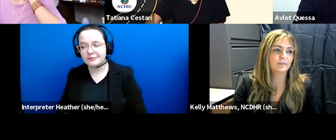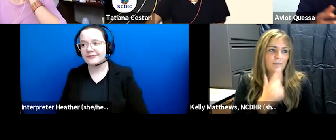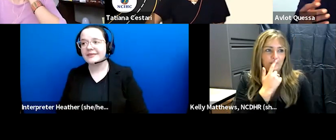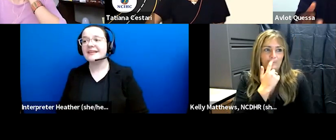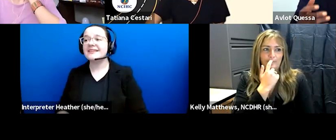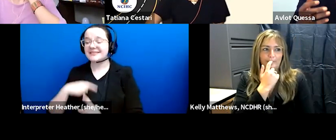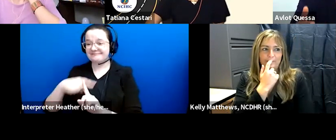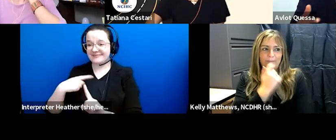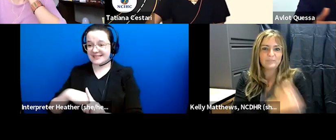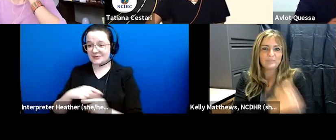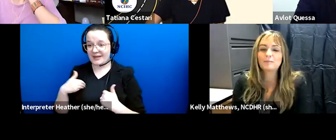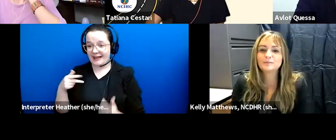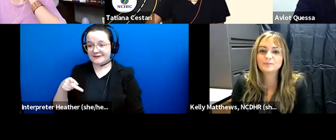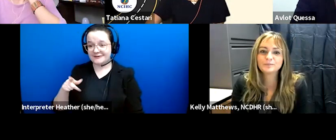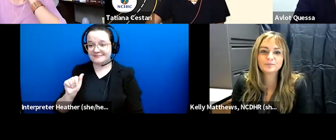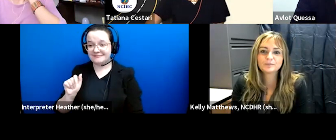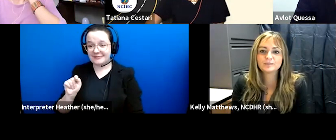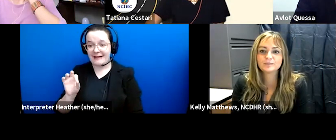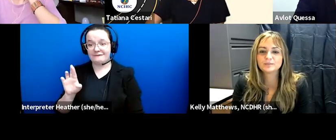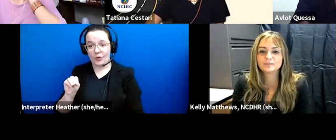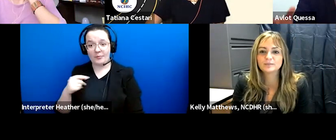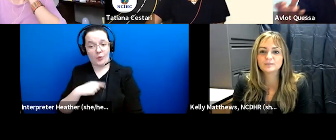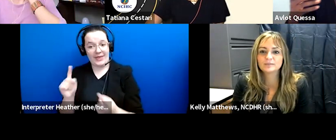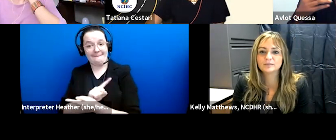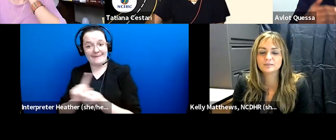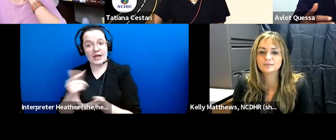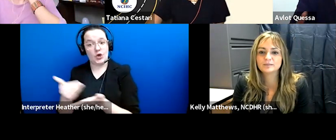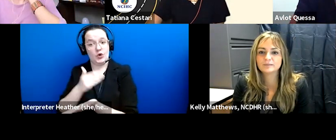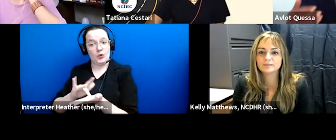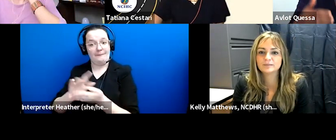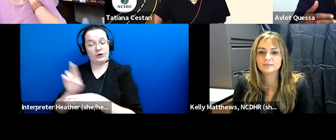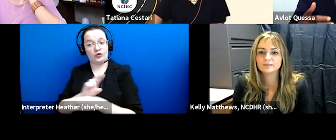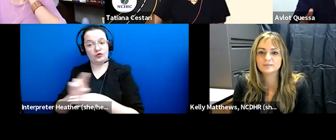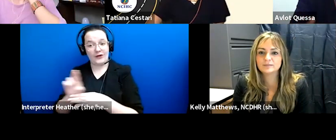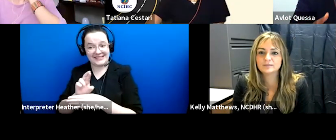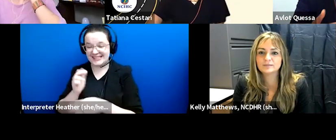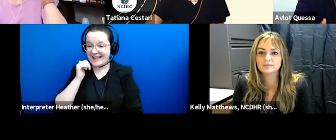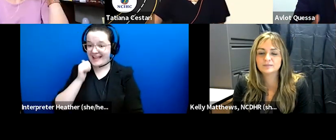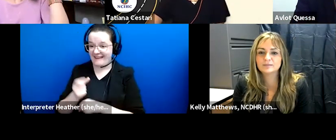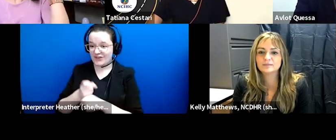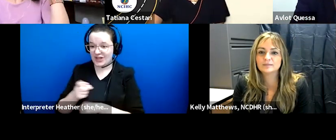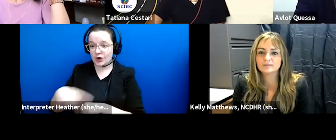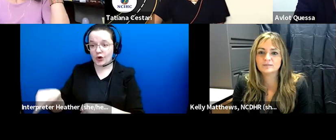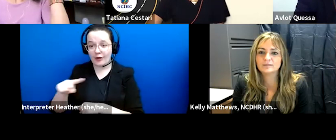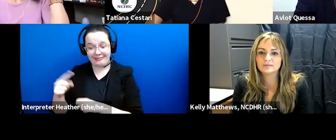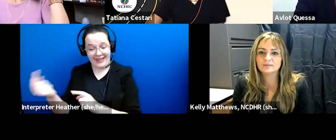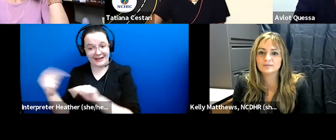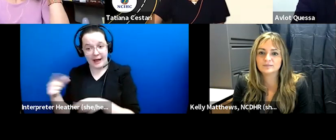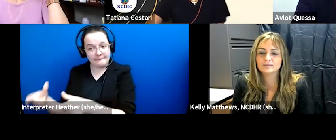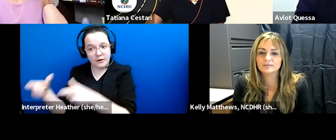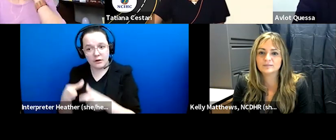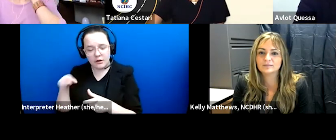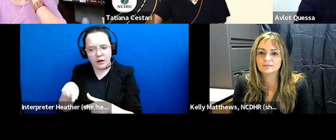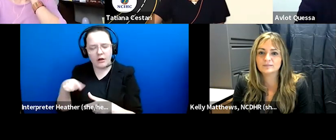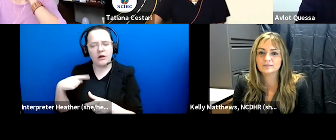meet with our new medical residents you know the rotation is every year they're coming and then they get to um work with